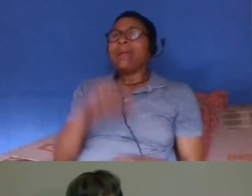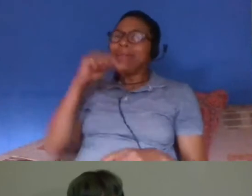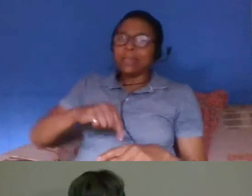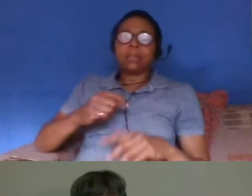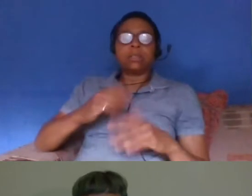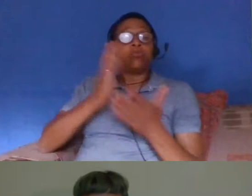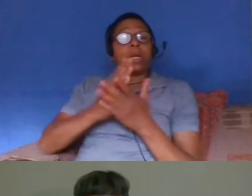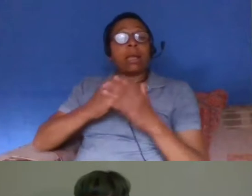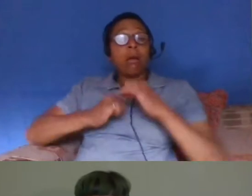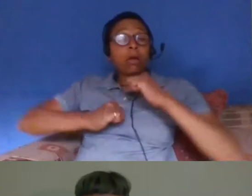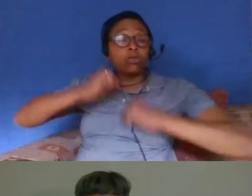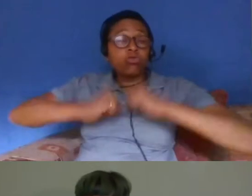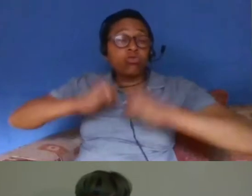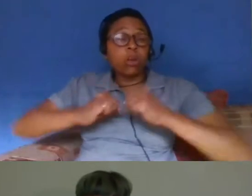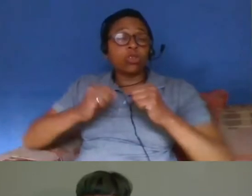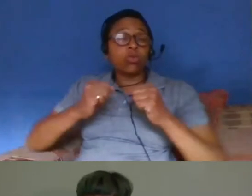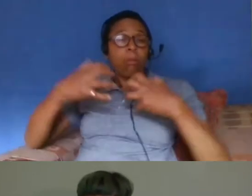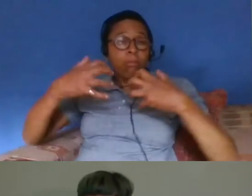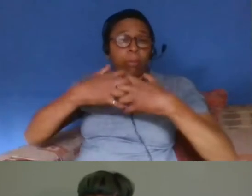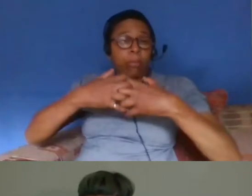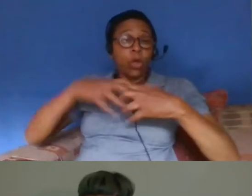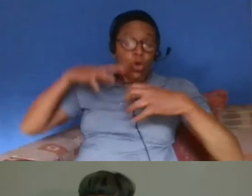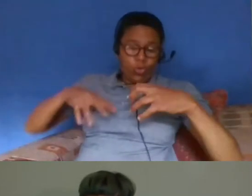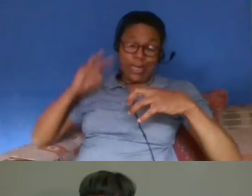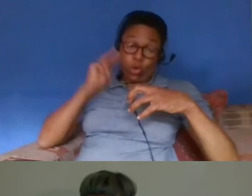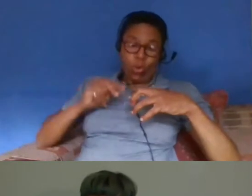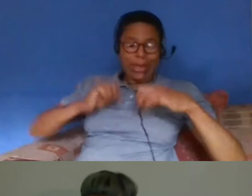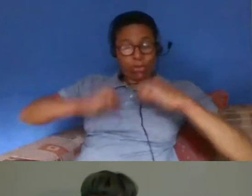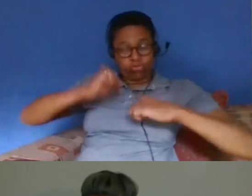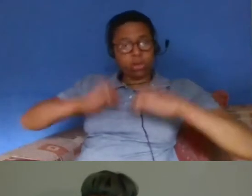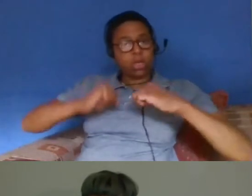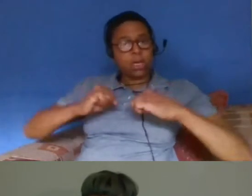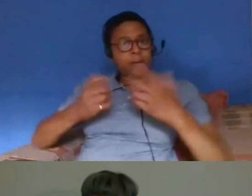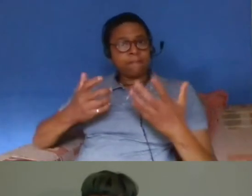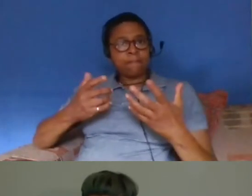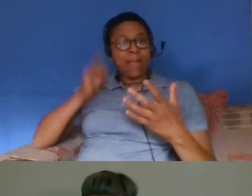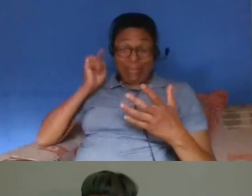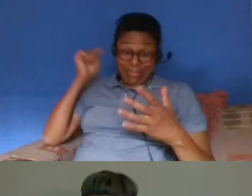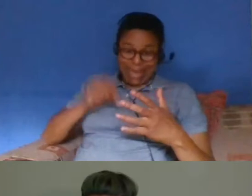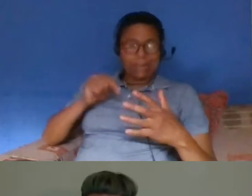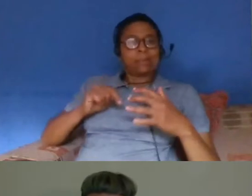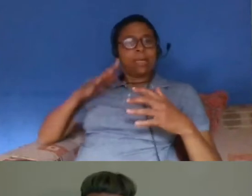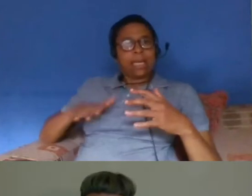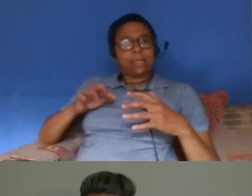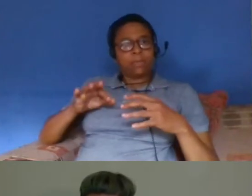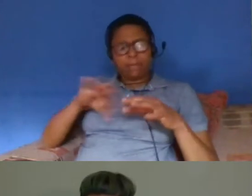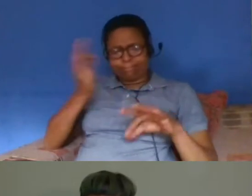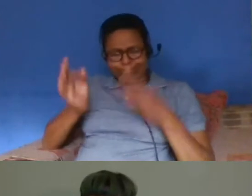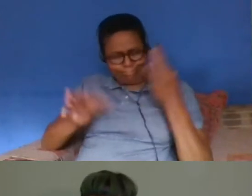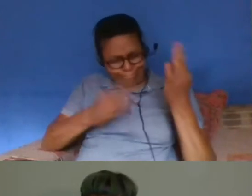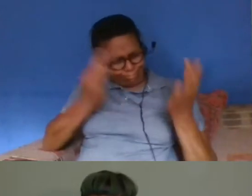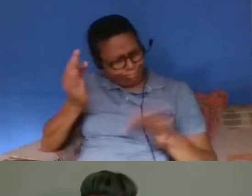and it's it's not a good way of achieving achieving any kind of wider wins or wider justice and um